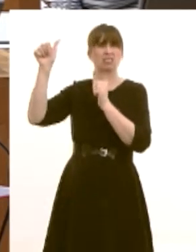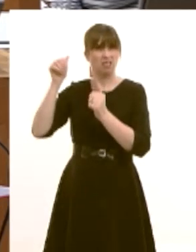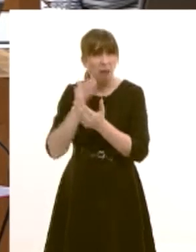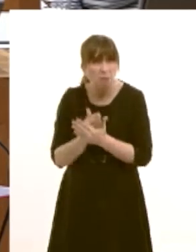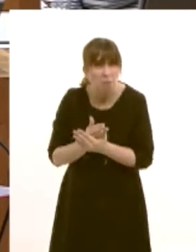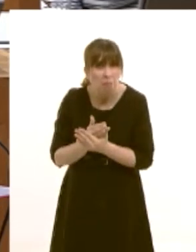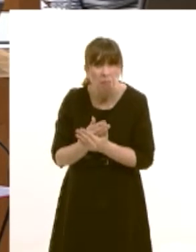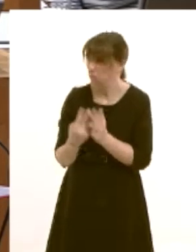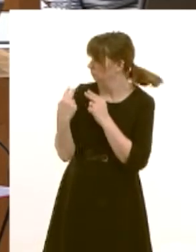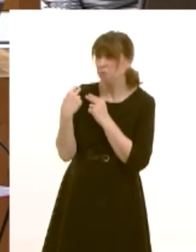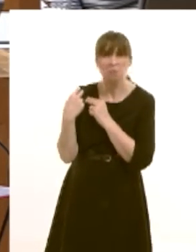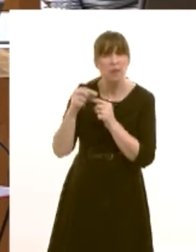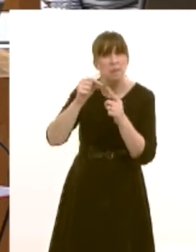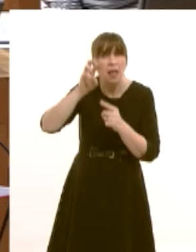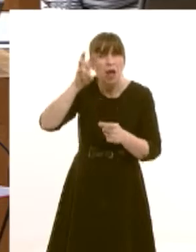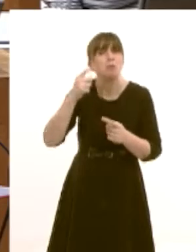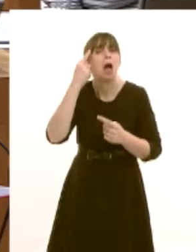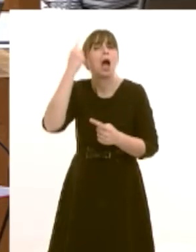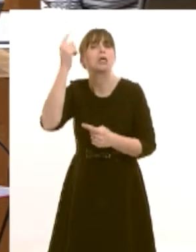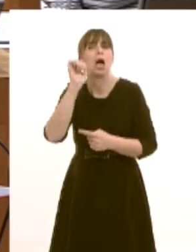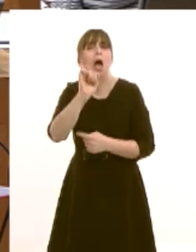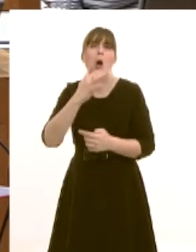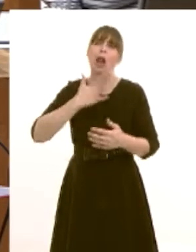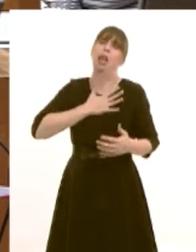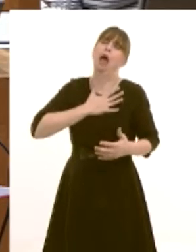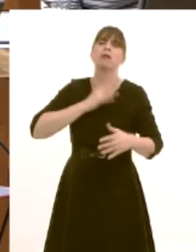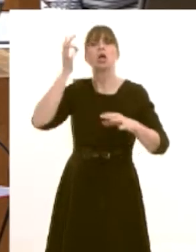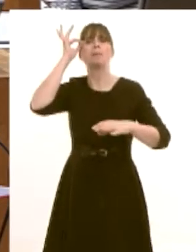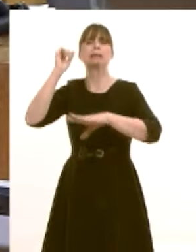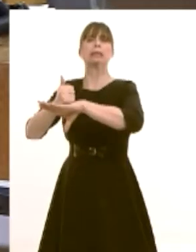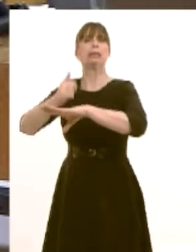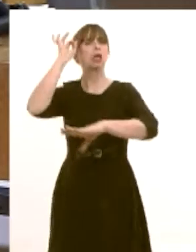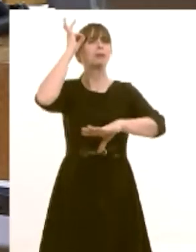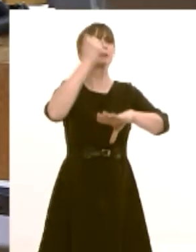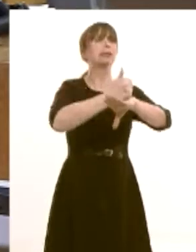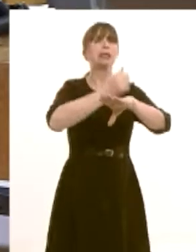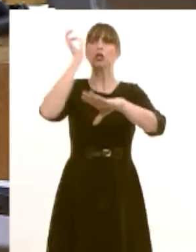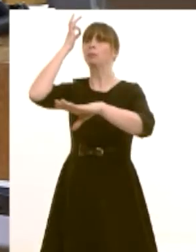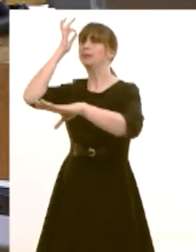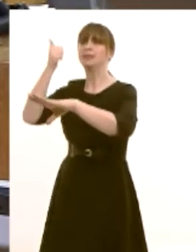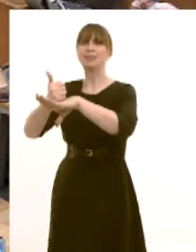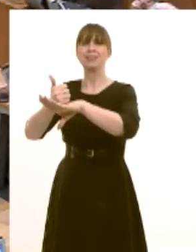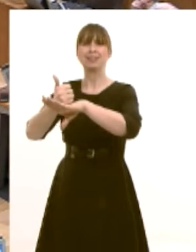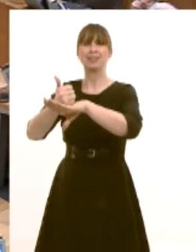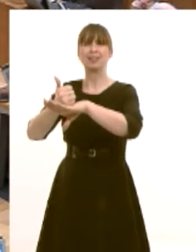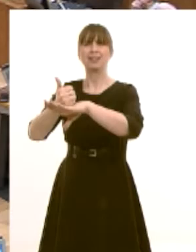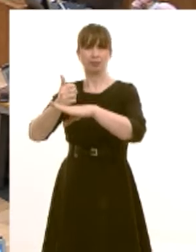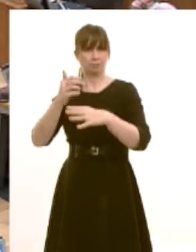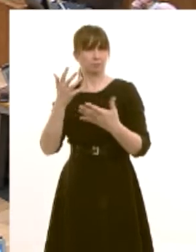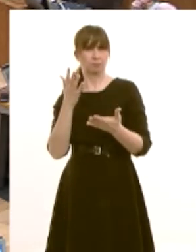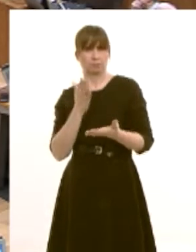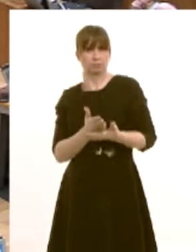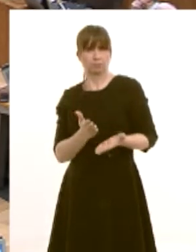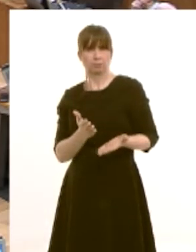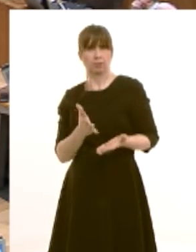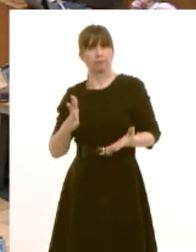it seems to me that plai camry's and the plai camry's proposals usually involve setting up a giant committee of some kind uh we saw the same with the national innovation body that is